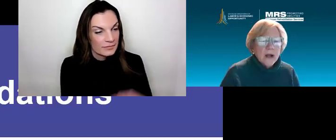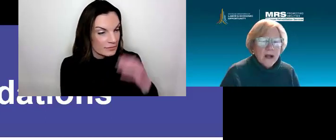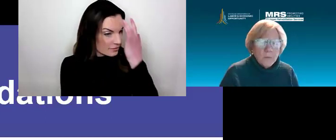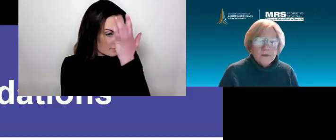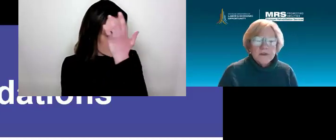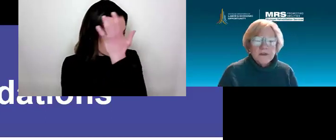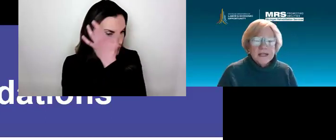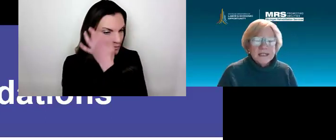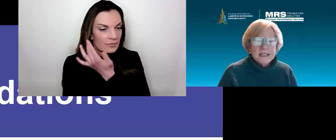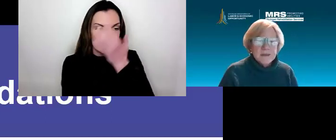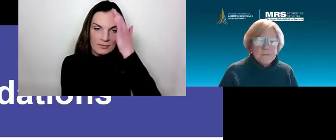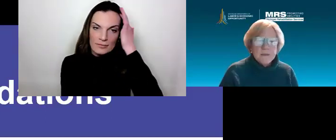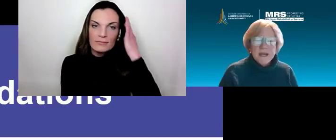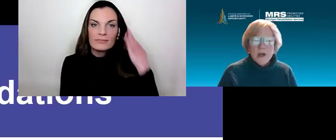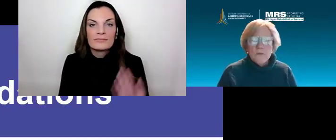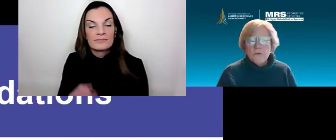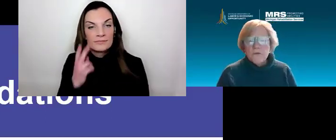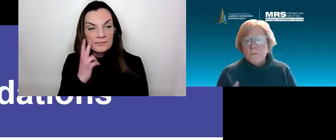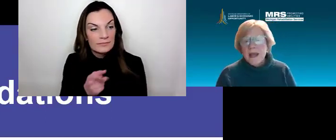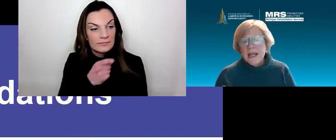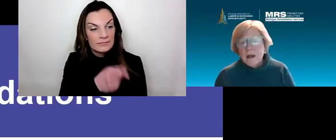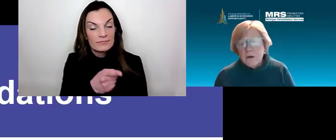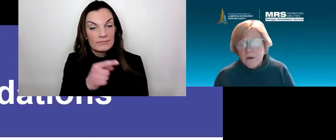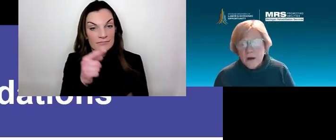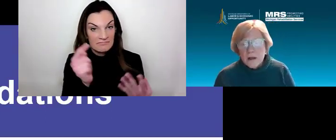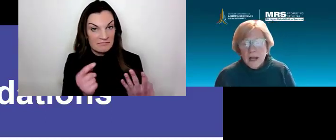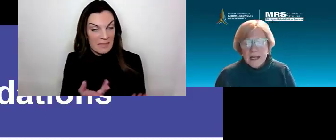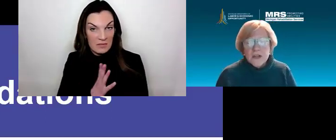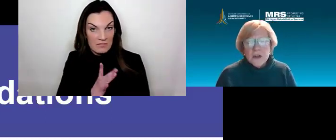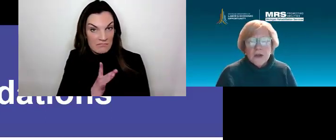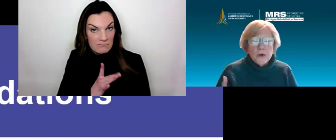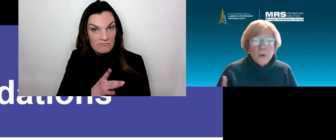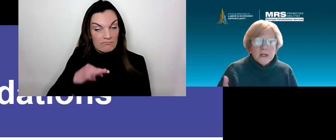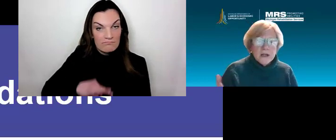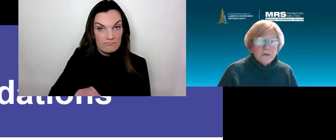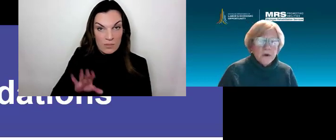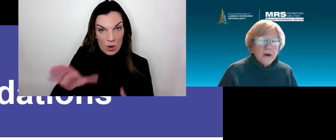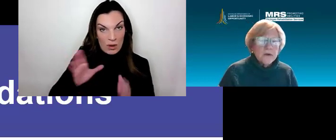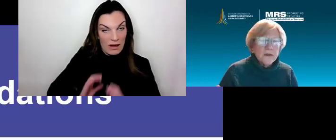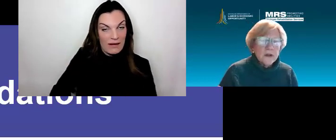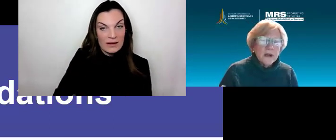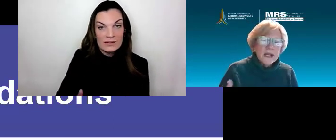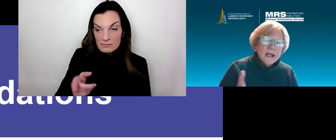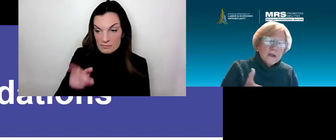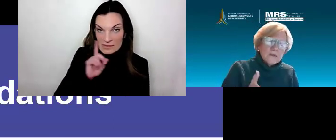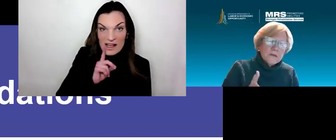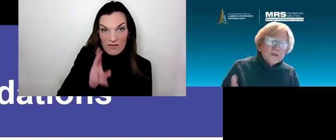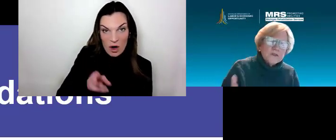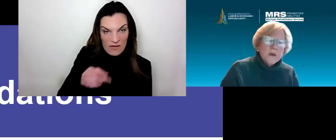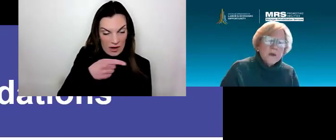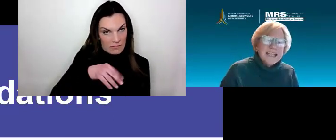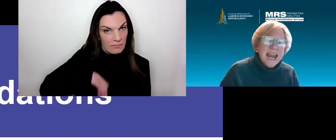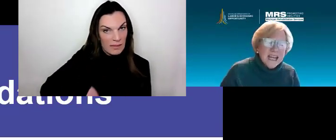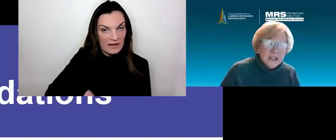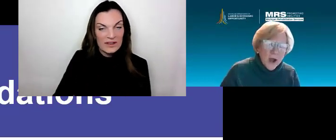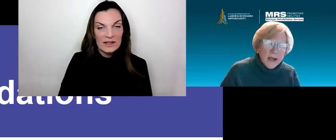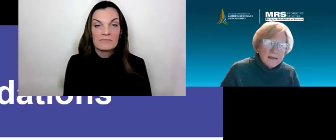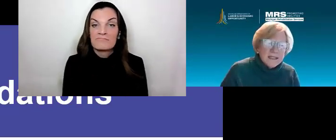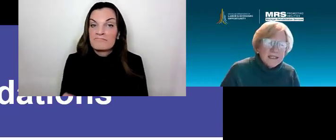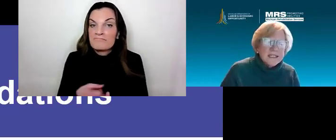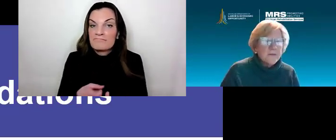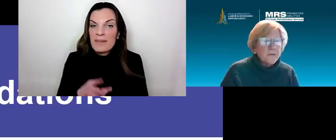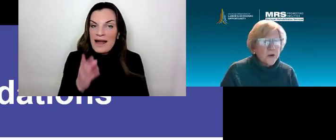Here are a couple of devices that may be helpful for many of our clients who are deaf or hard of hearing. The first one is